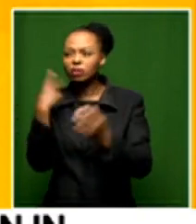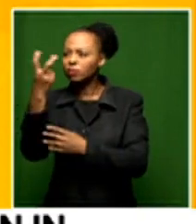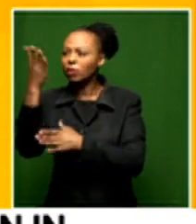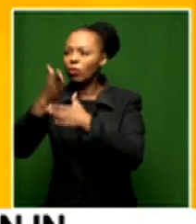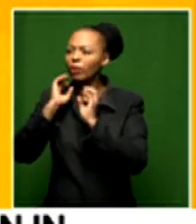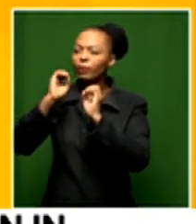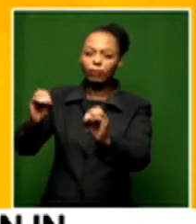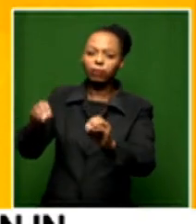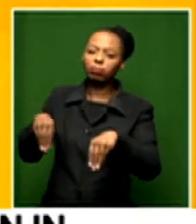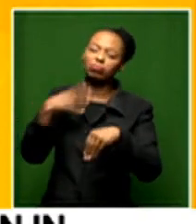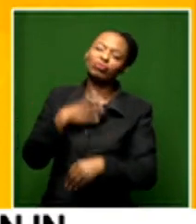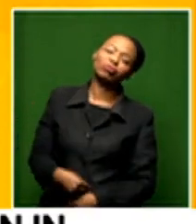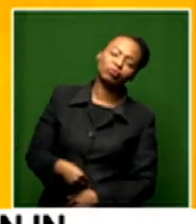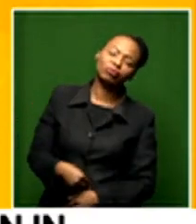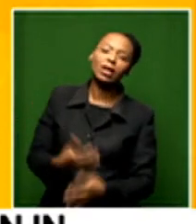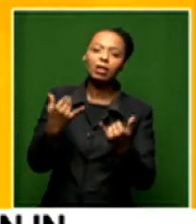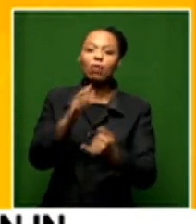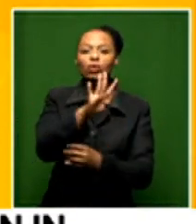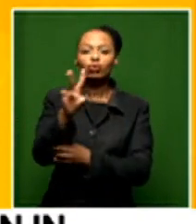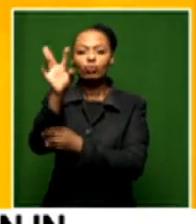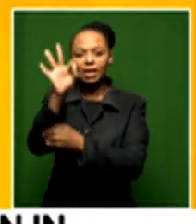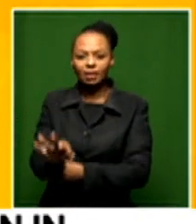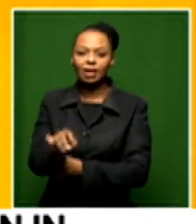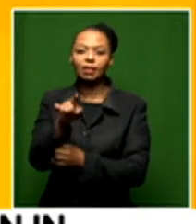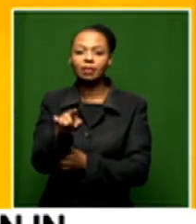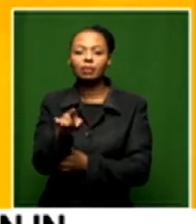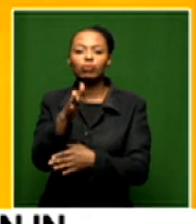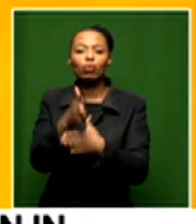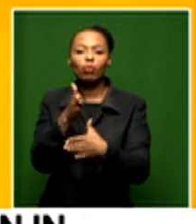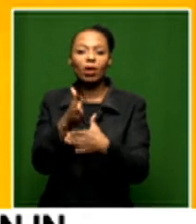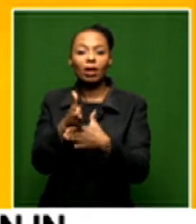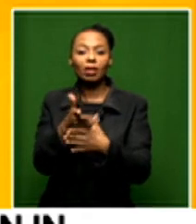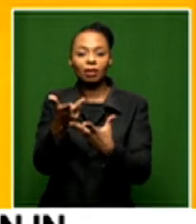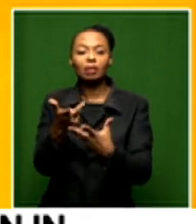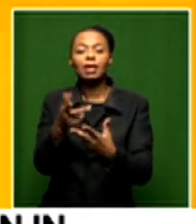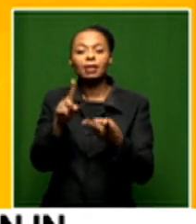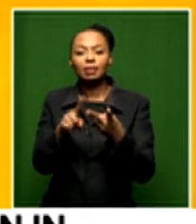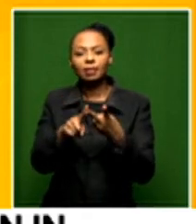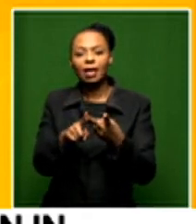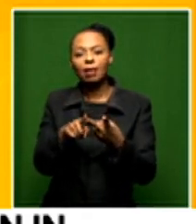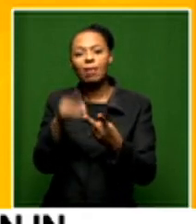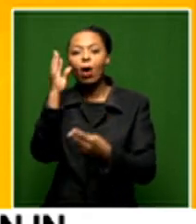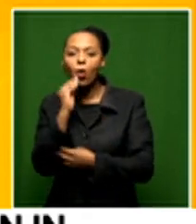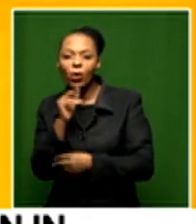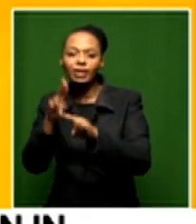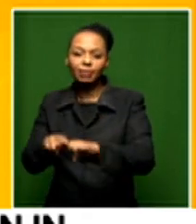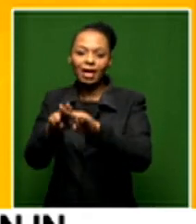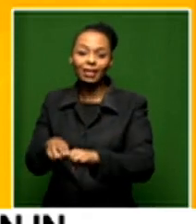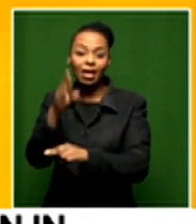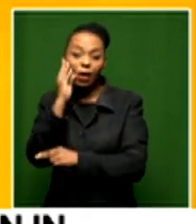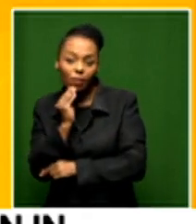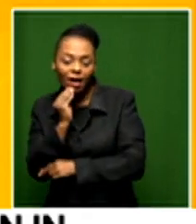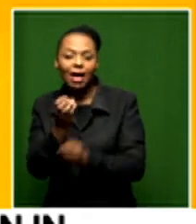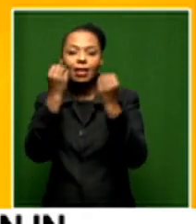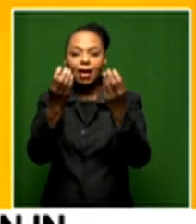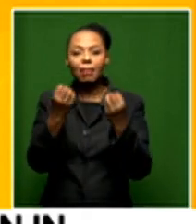employment stands at 42 percent of the country's eligible workforce also calculated by age this number does not only